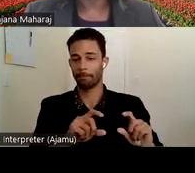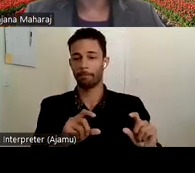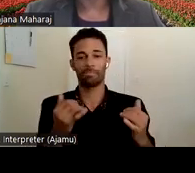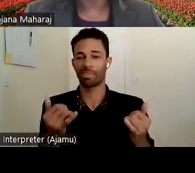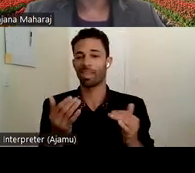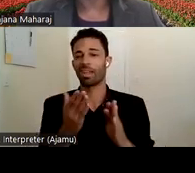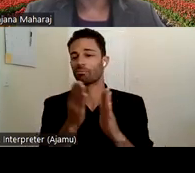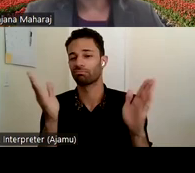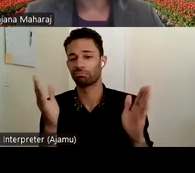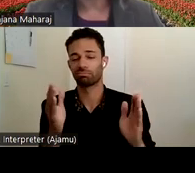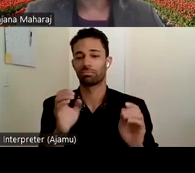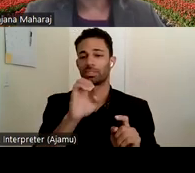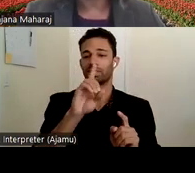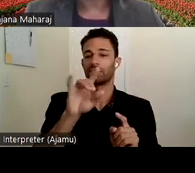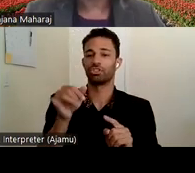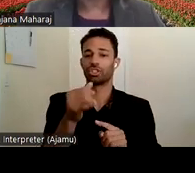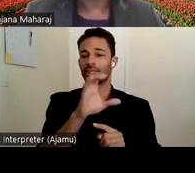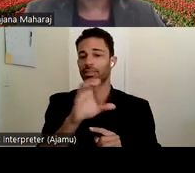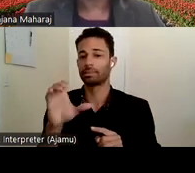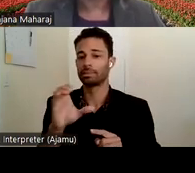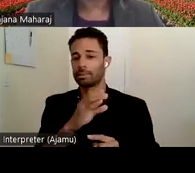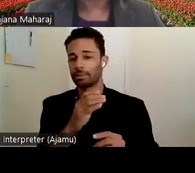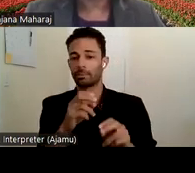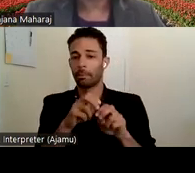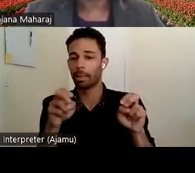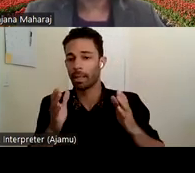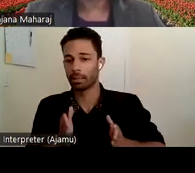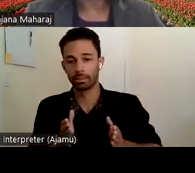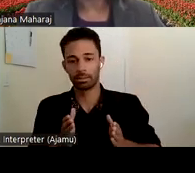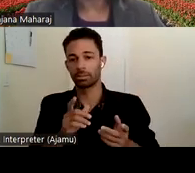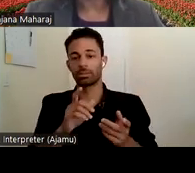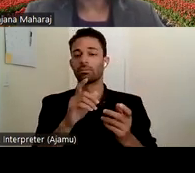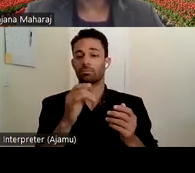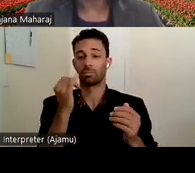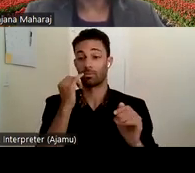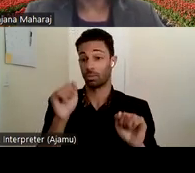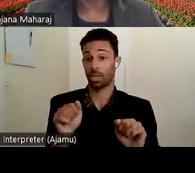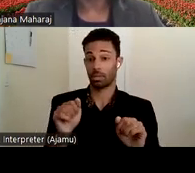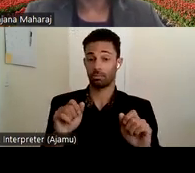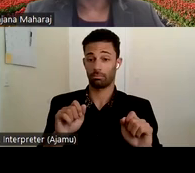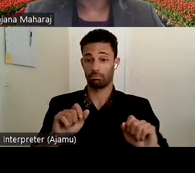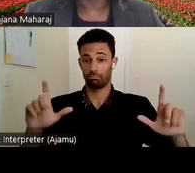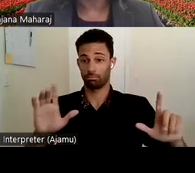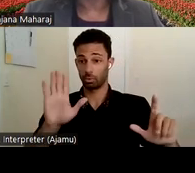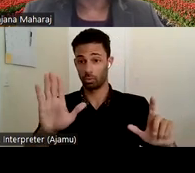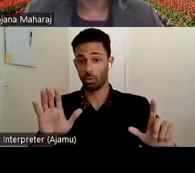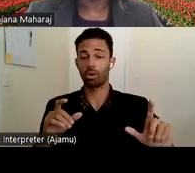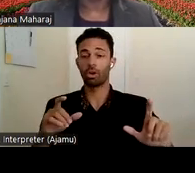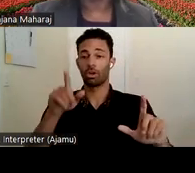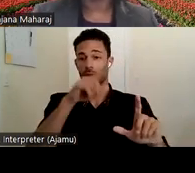name of EDJCC panelists. So if you could hover over your video, there's three dots,